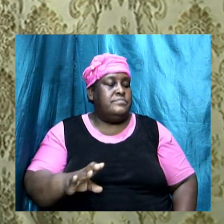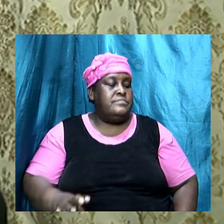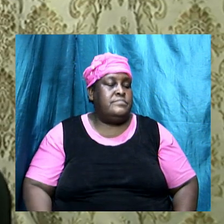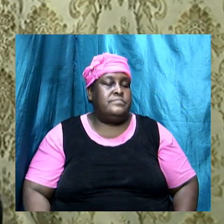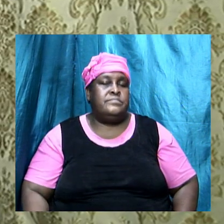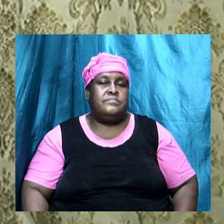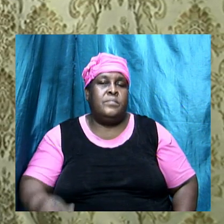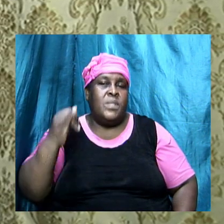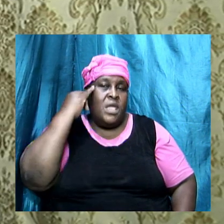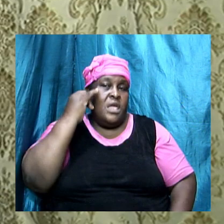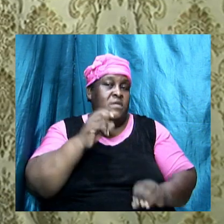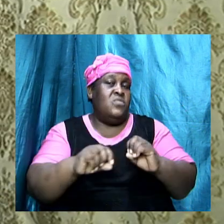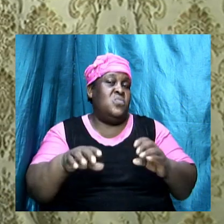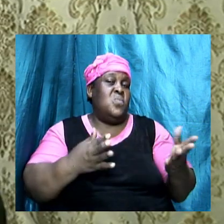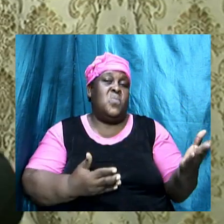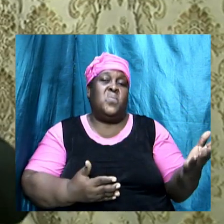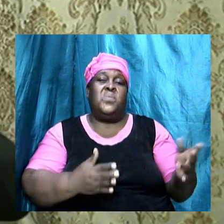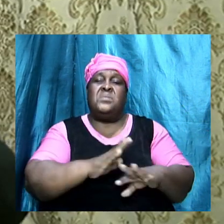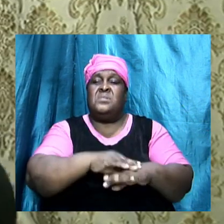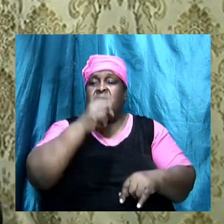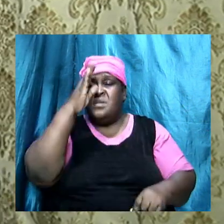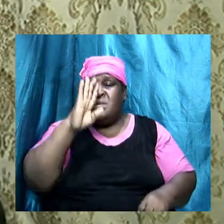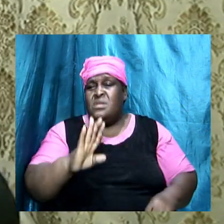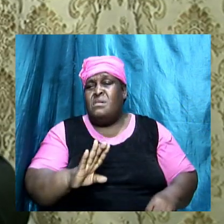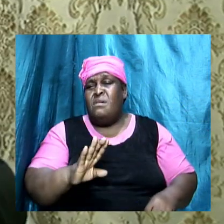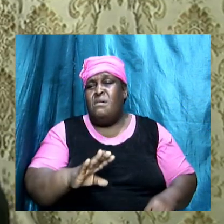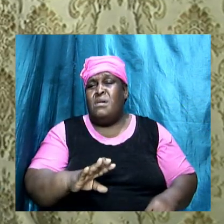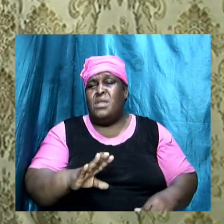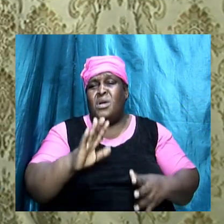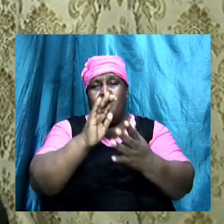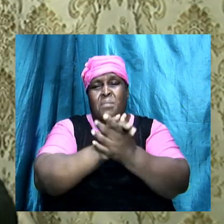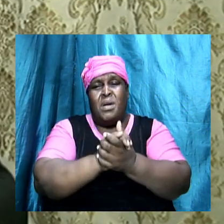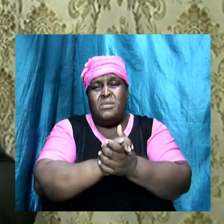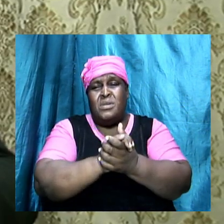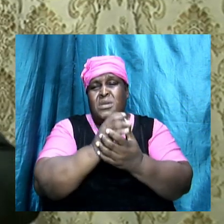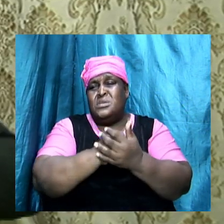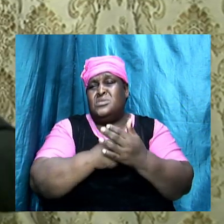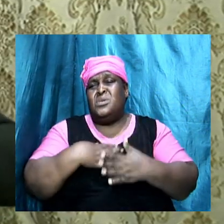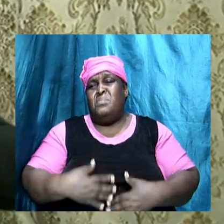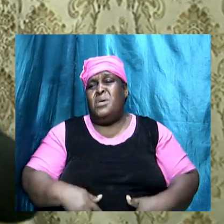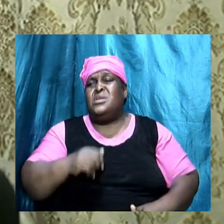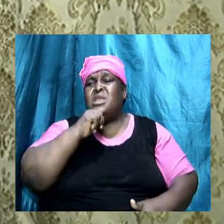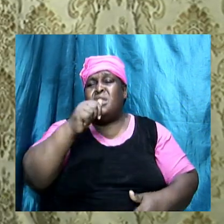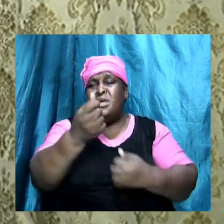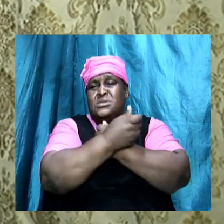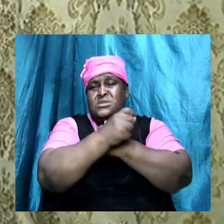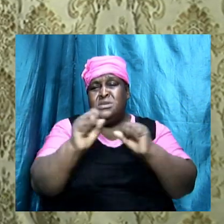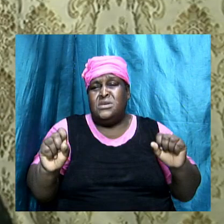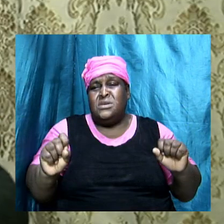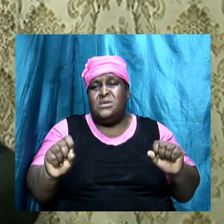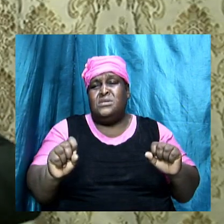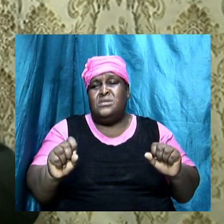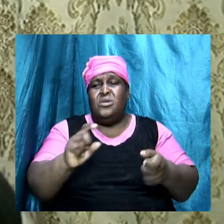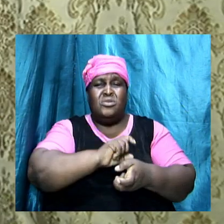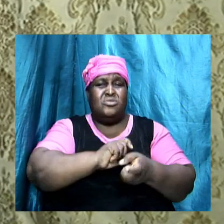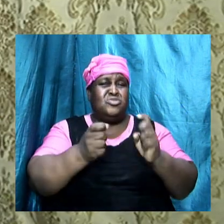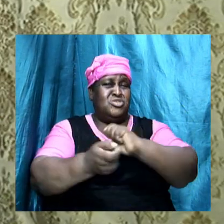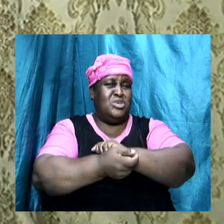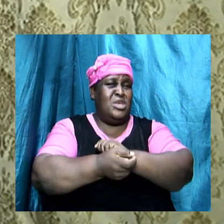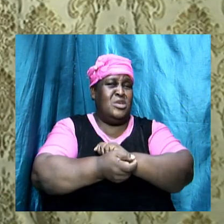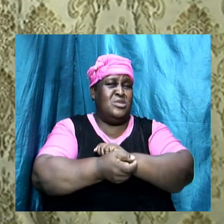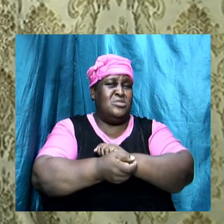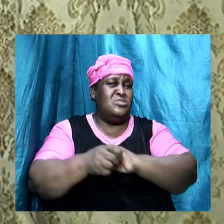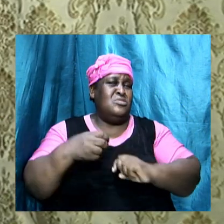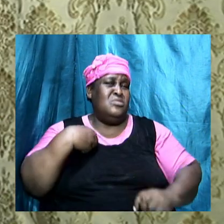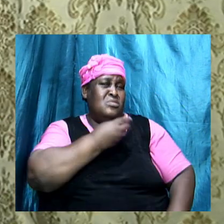If we don't wait on God and we pick up somebody that is unsaved, he's gonna turn our hearts, she's gonna turn our